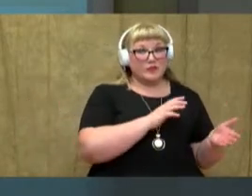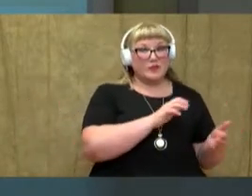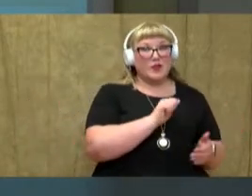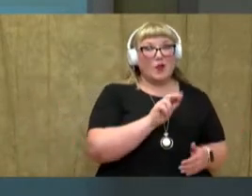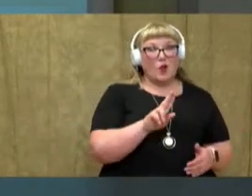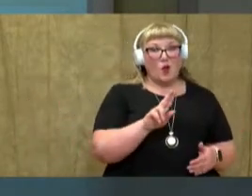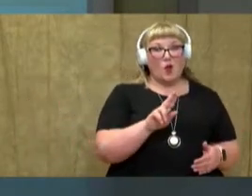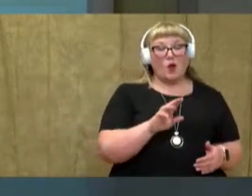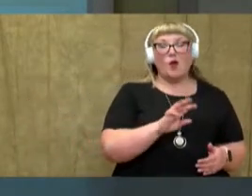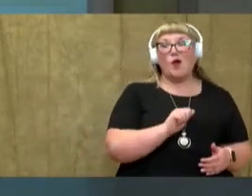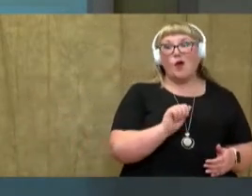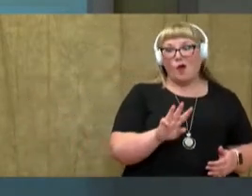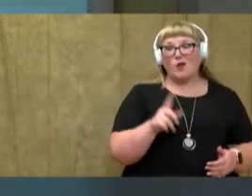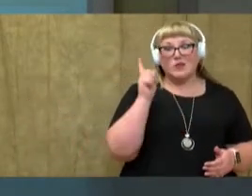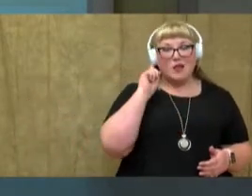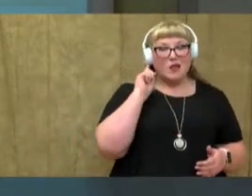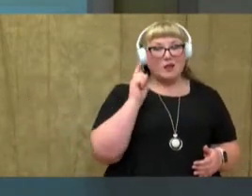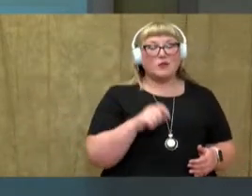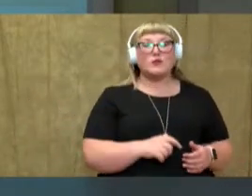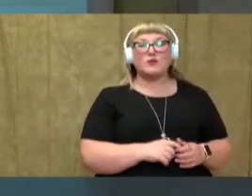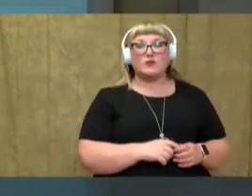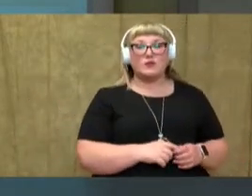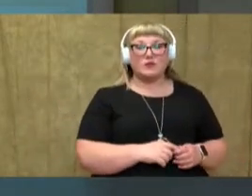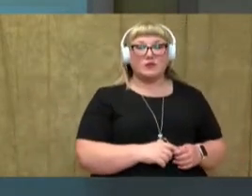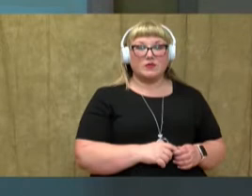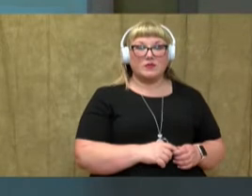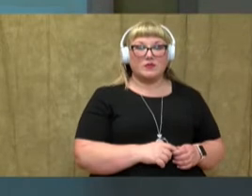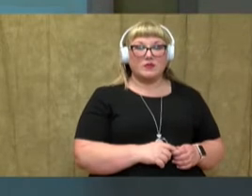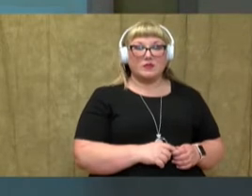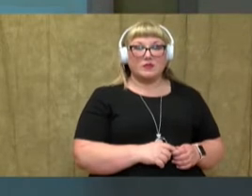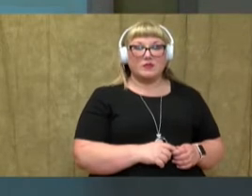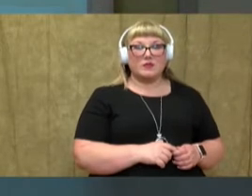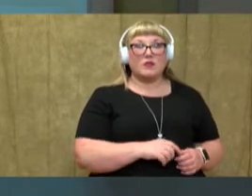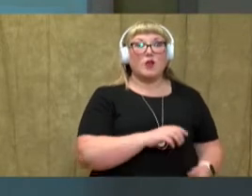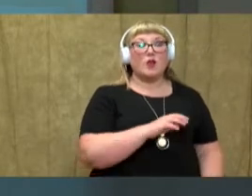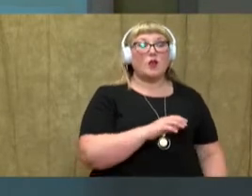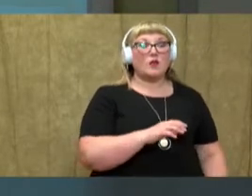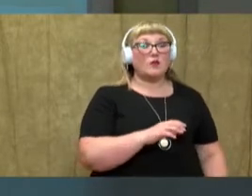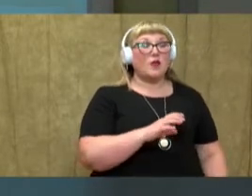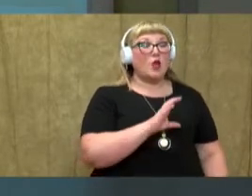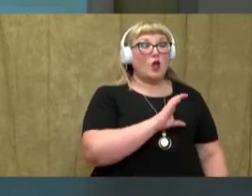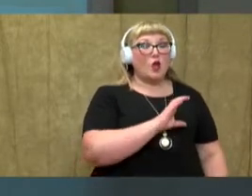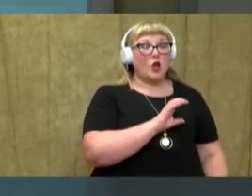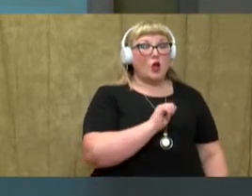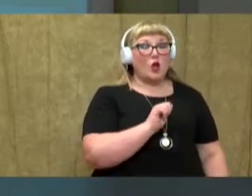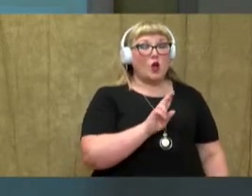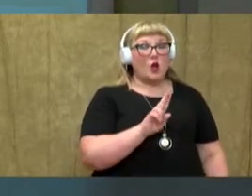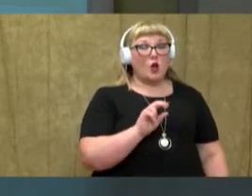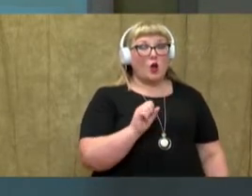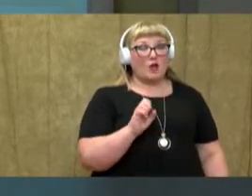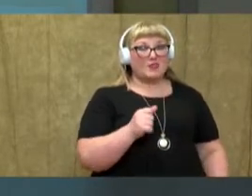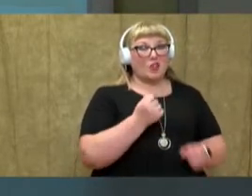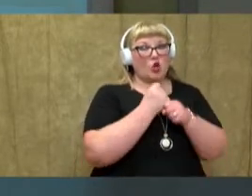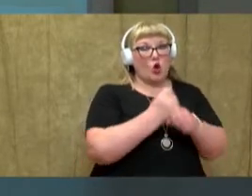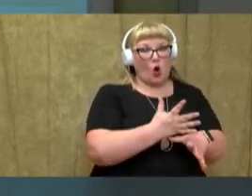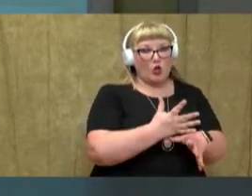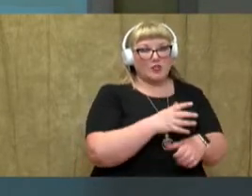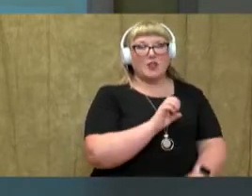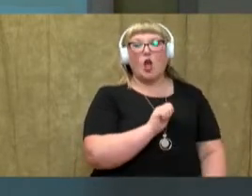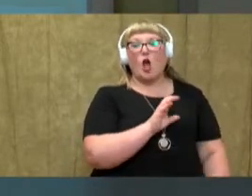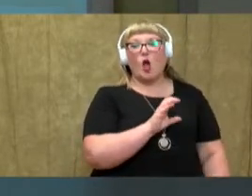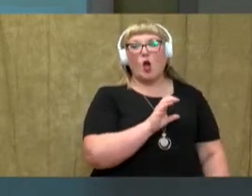-u says aww. Remember, e at the end of a word does not say anything. Sound, c-aww,